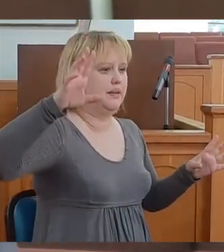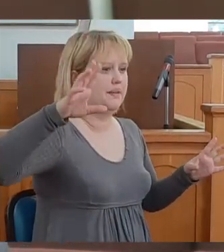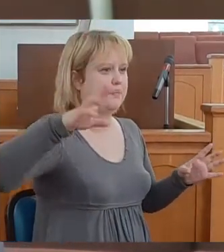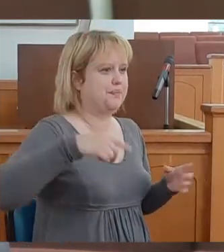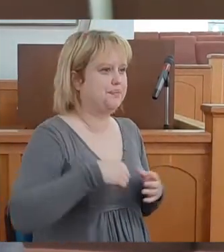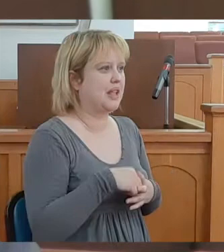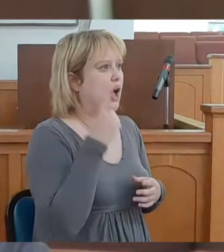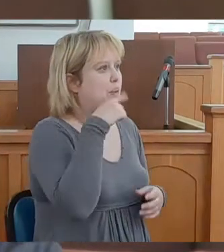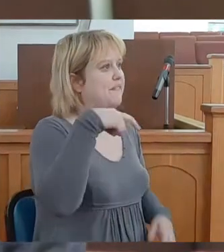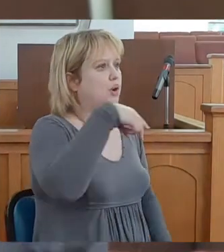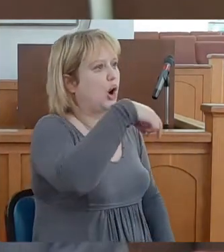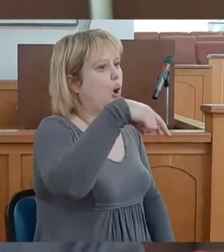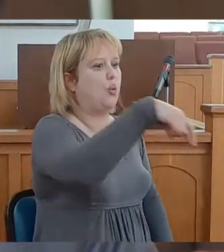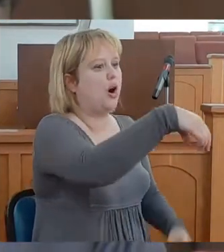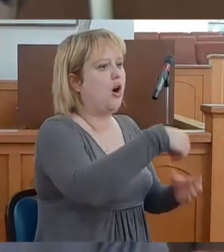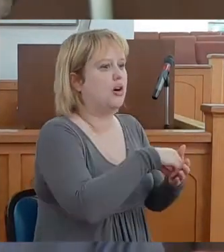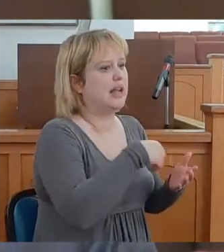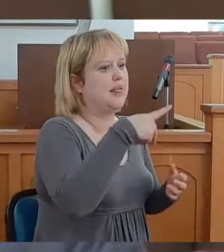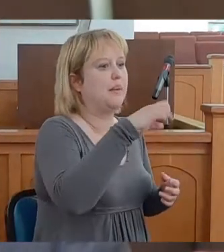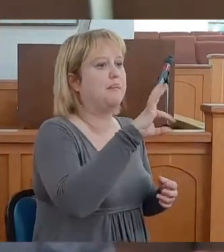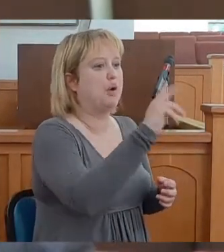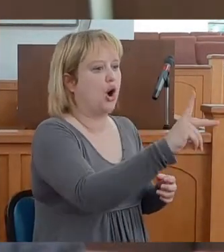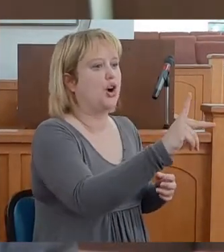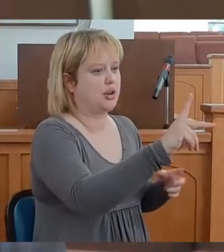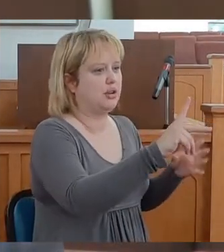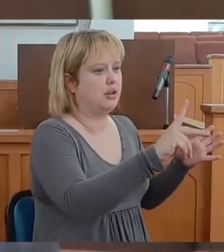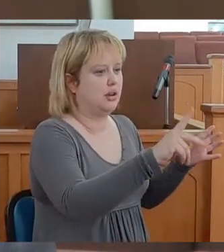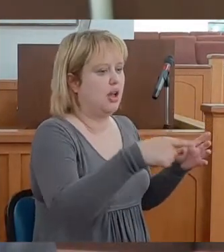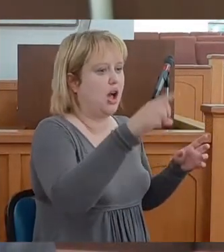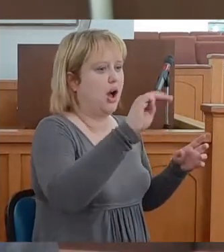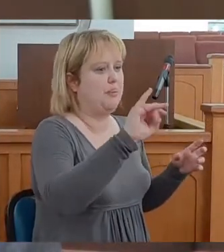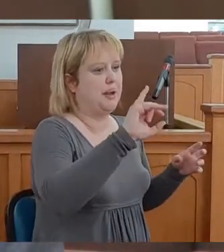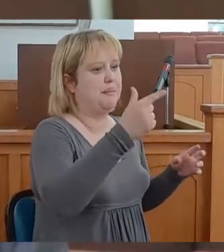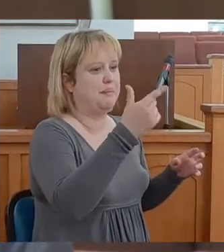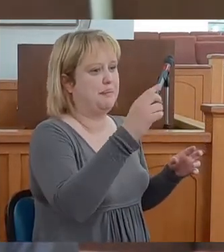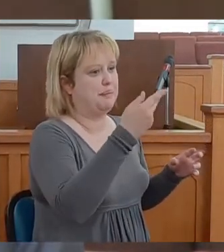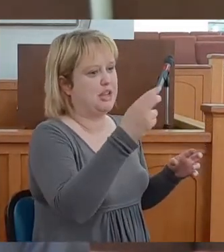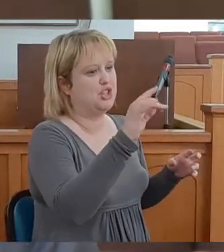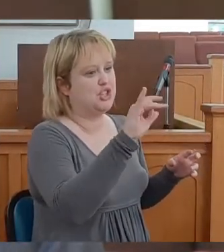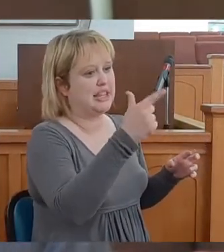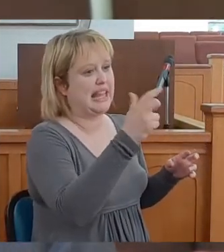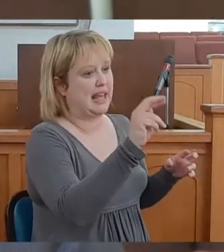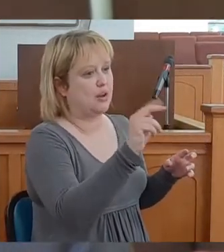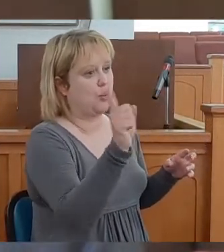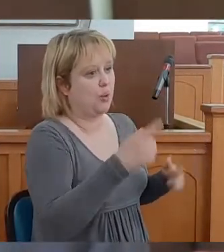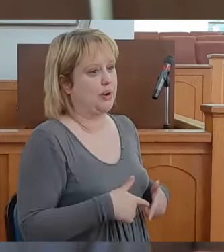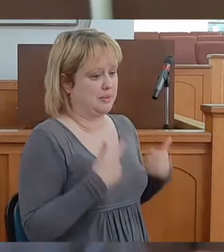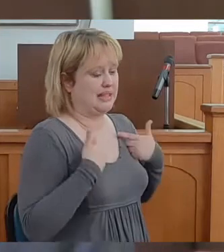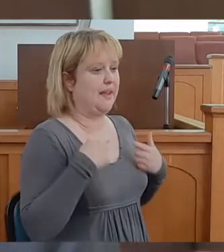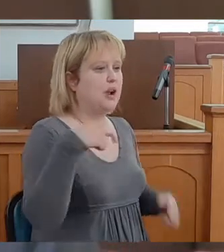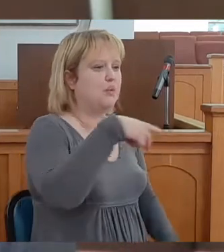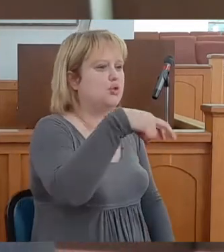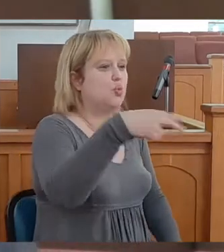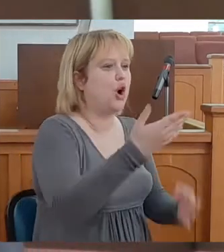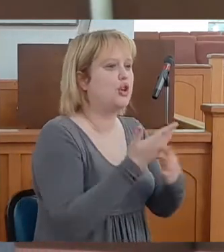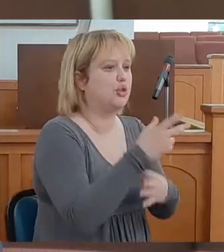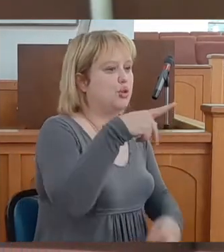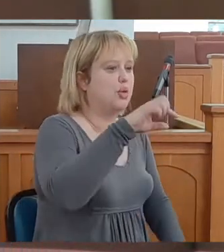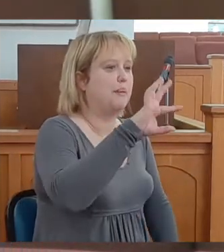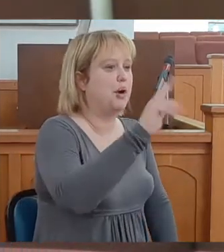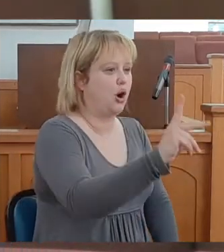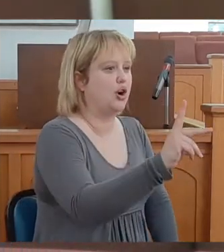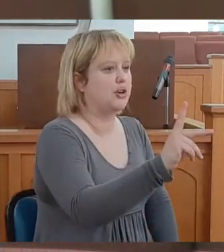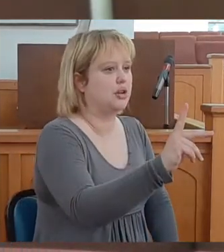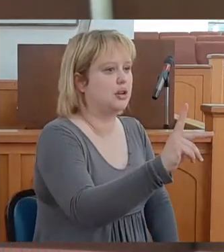I went for a walk in the county park up in Battle Creek, Michigan, where we was living. And as I was walking through that park,